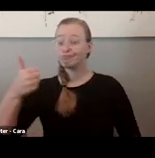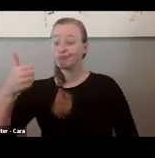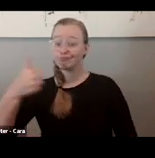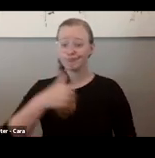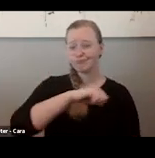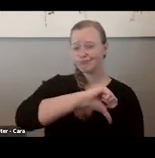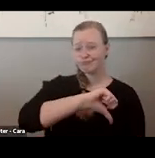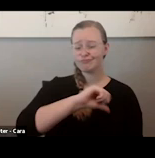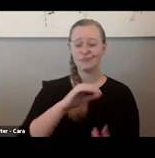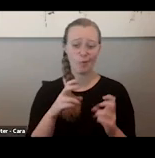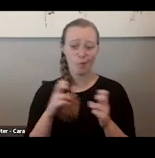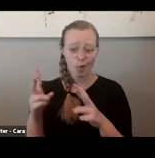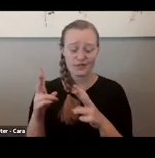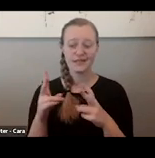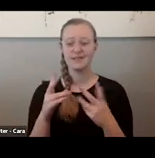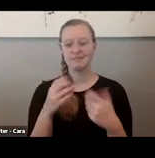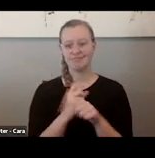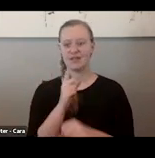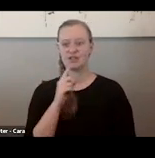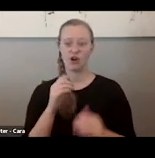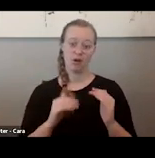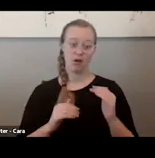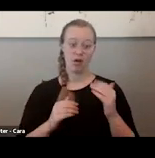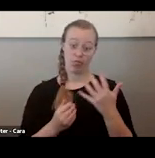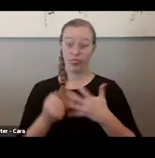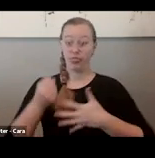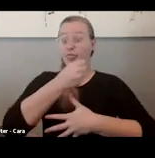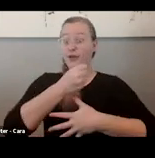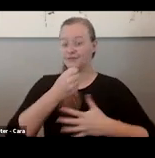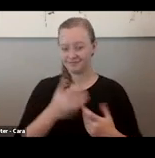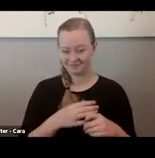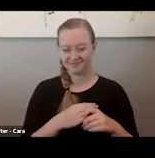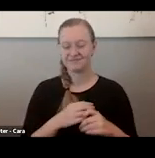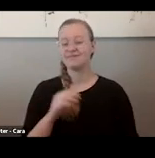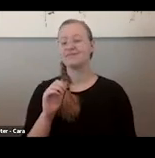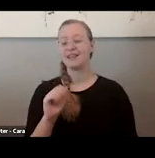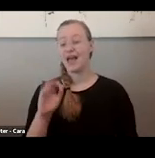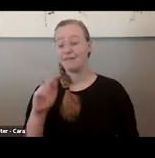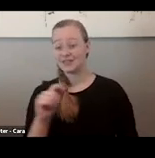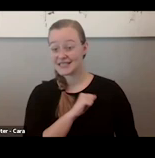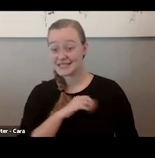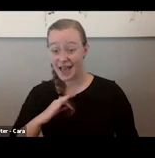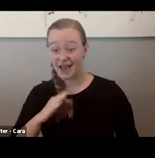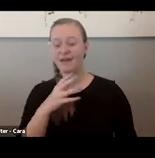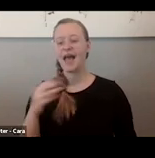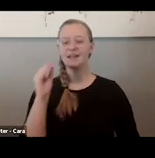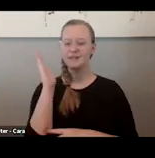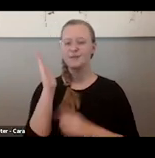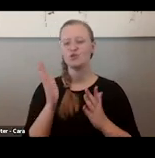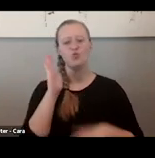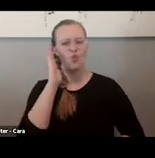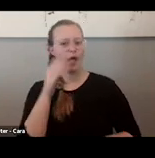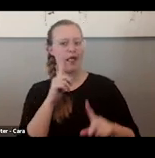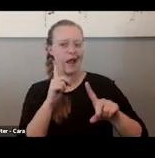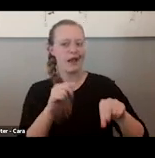questions posted so it gets to the top of the list. Americans for the Arts staff and our speakers will also answer your questions